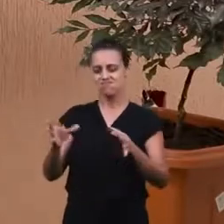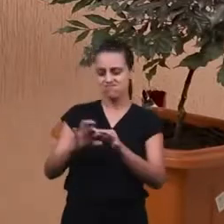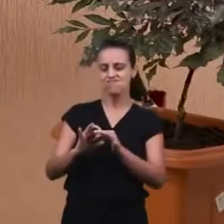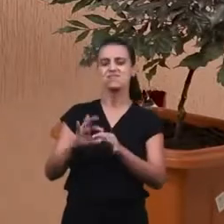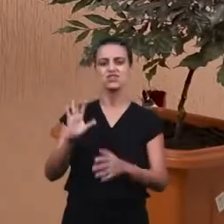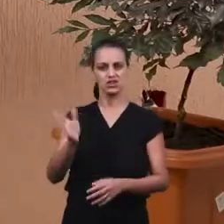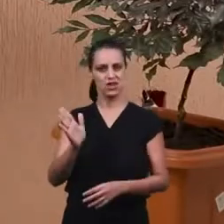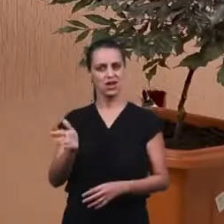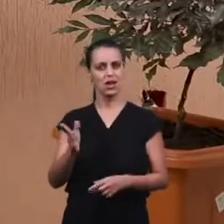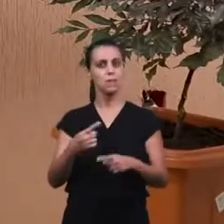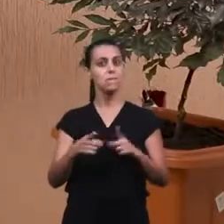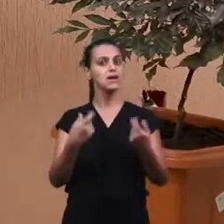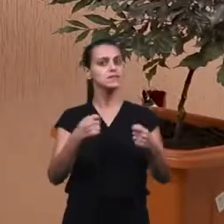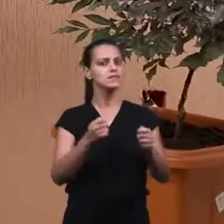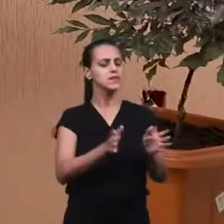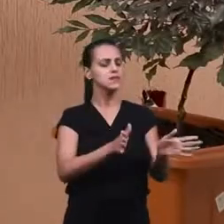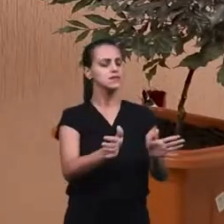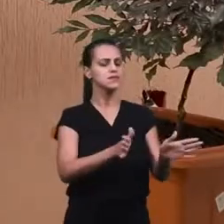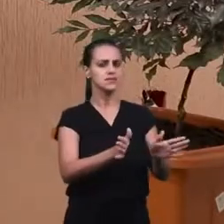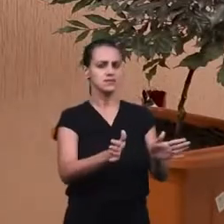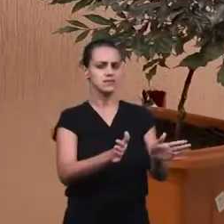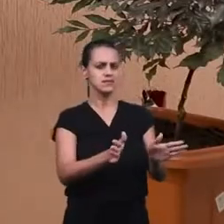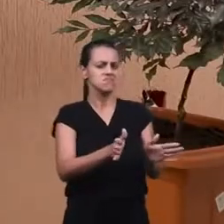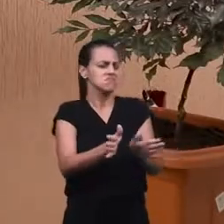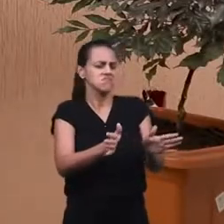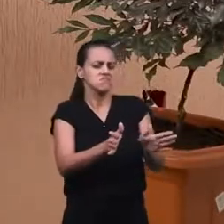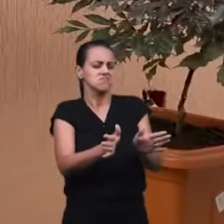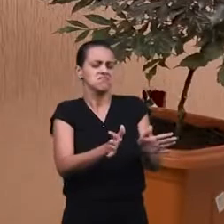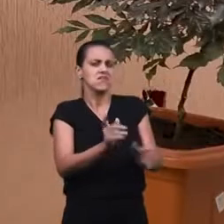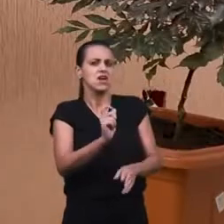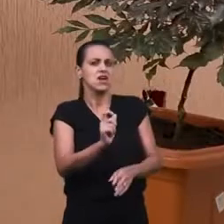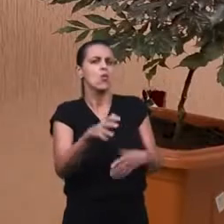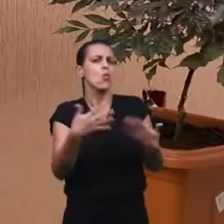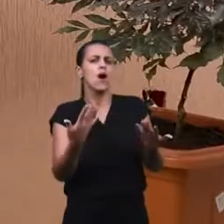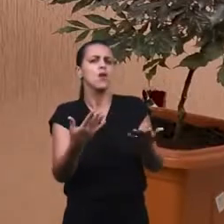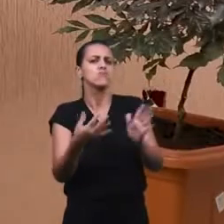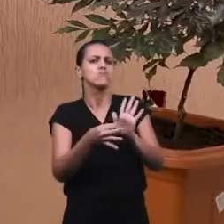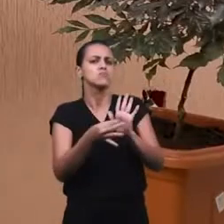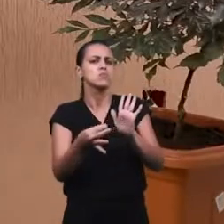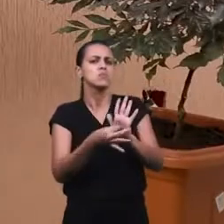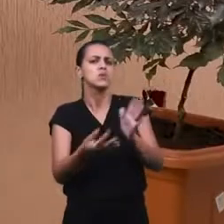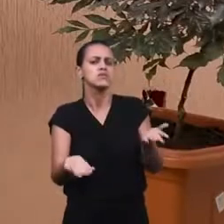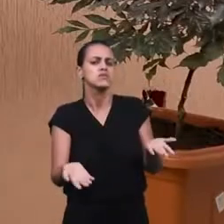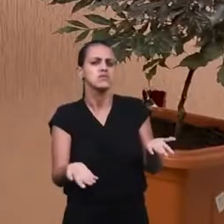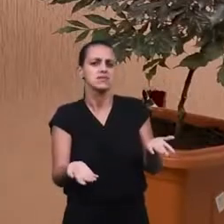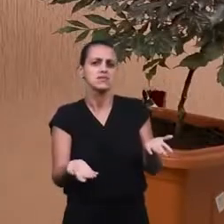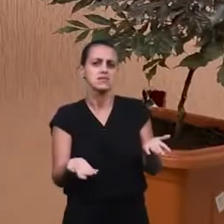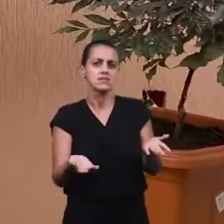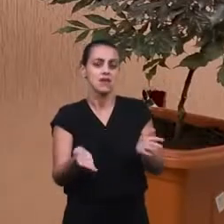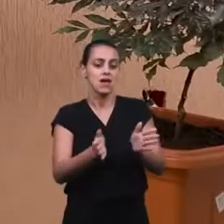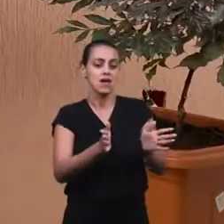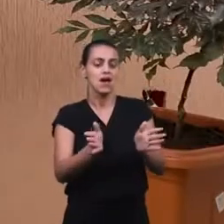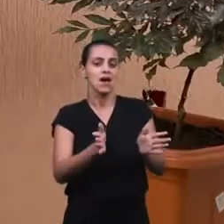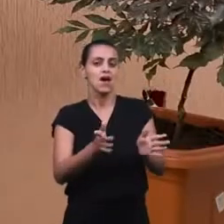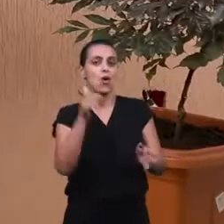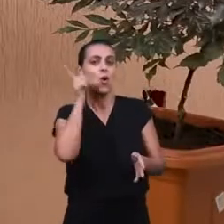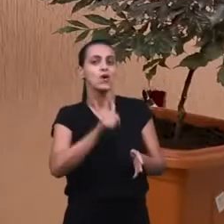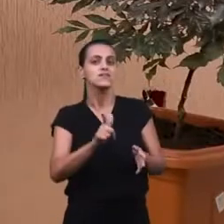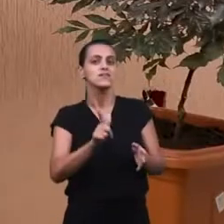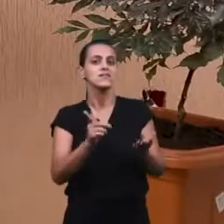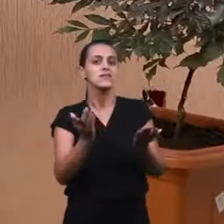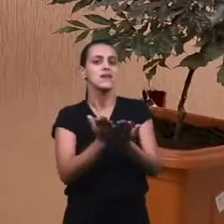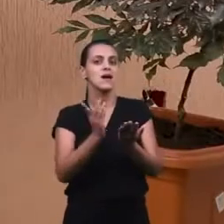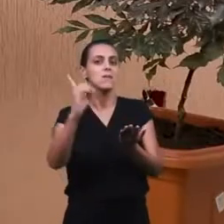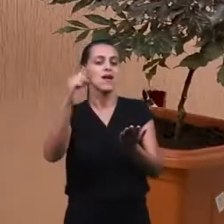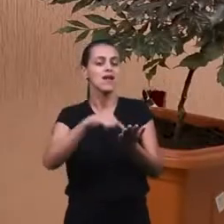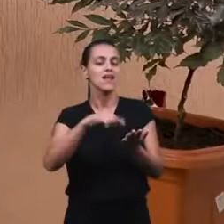Accessibility. Accessibility. Accessibility to what? What is our proposal? It's the accessibility to